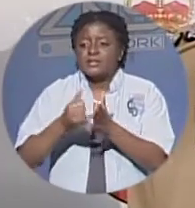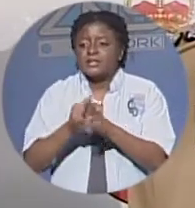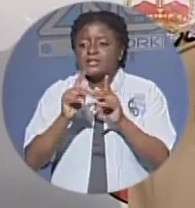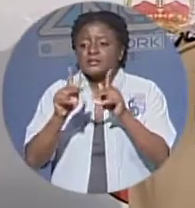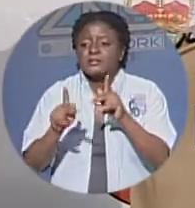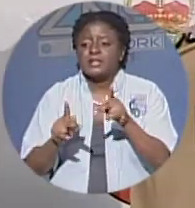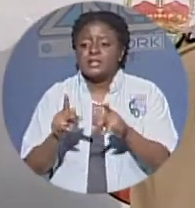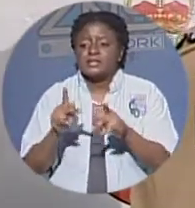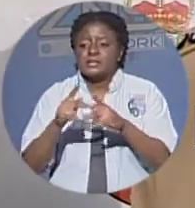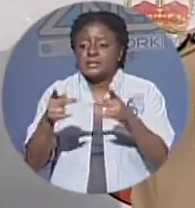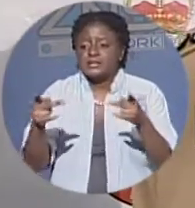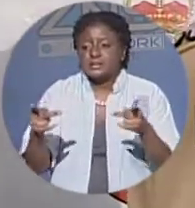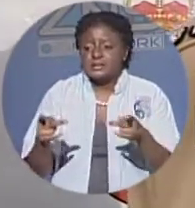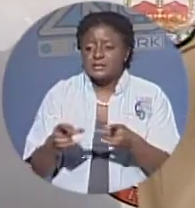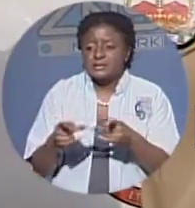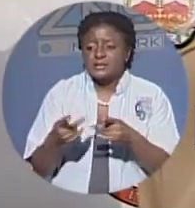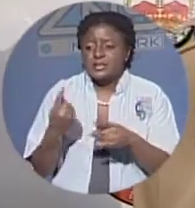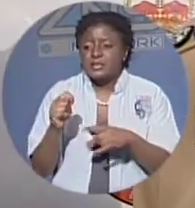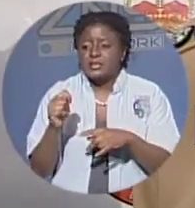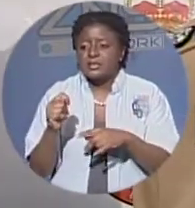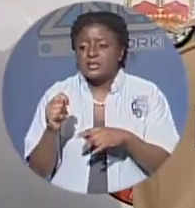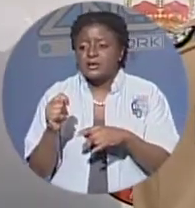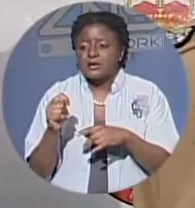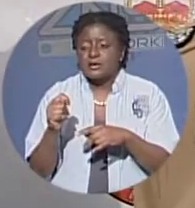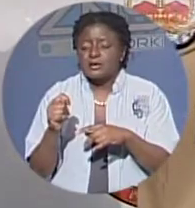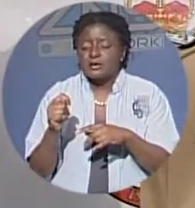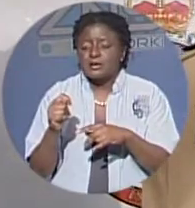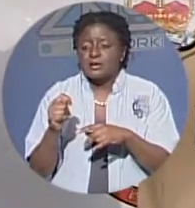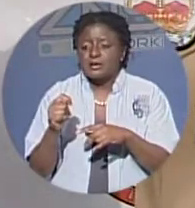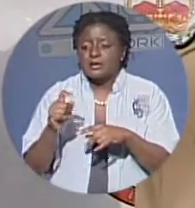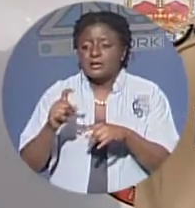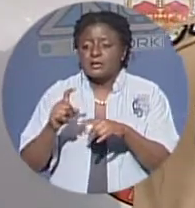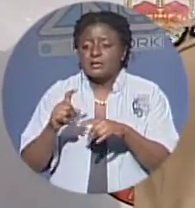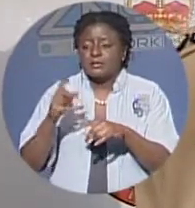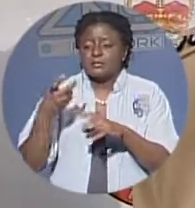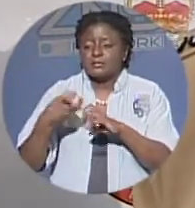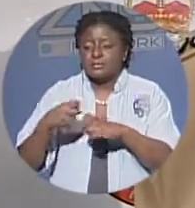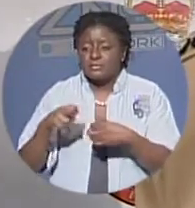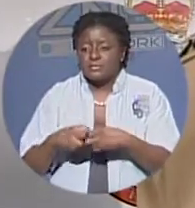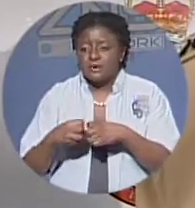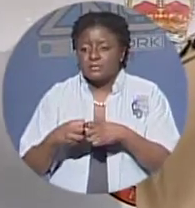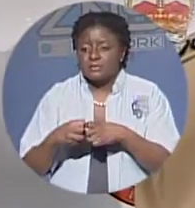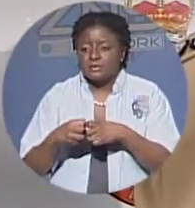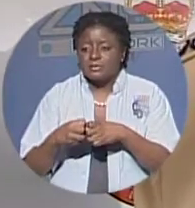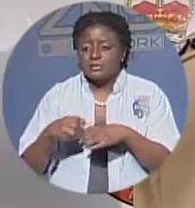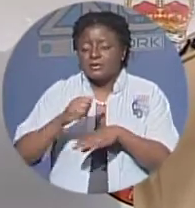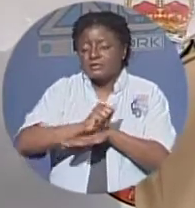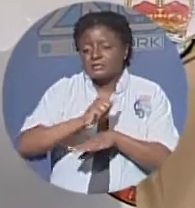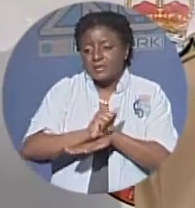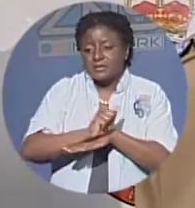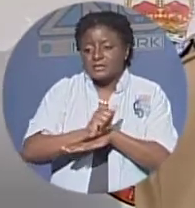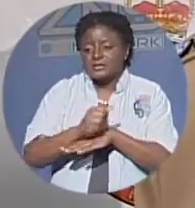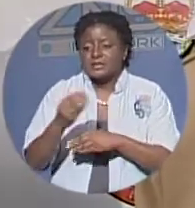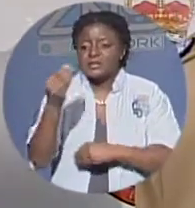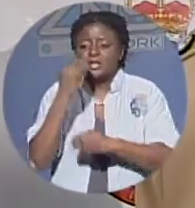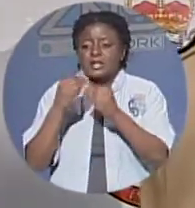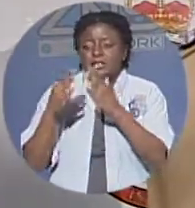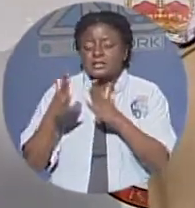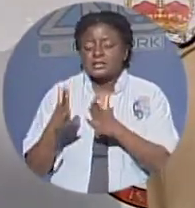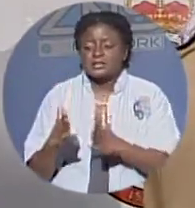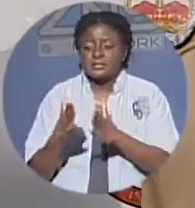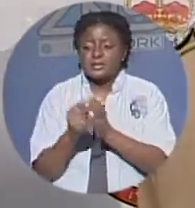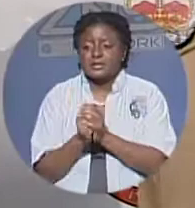and the brunt of it goes on the customer of it as the customer and the wider bohemian public so revenue was